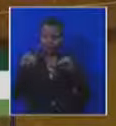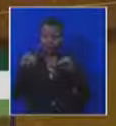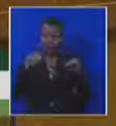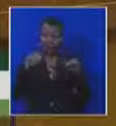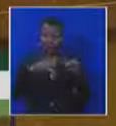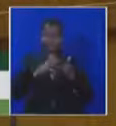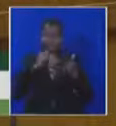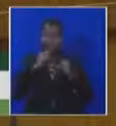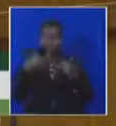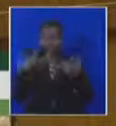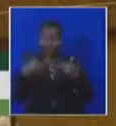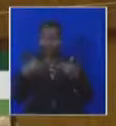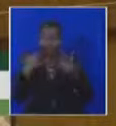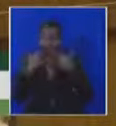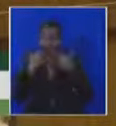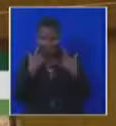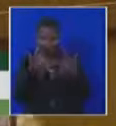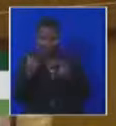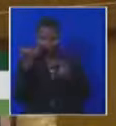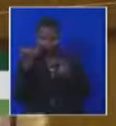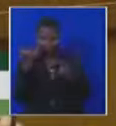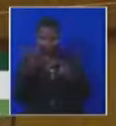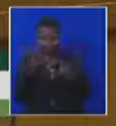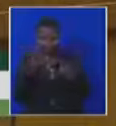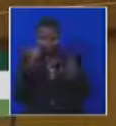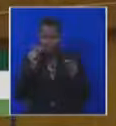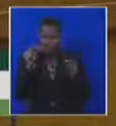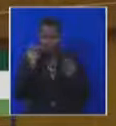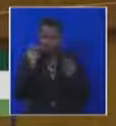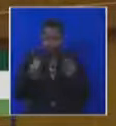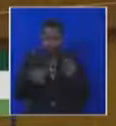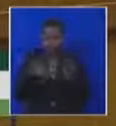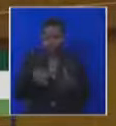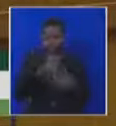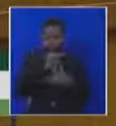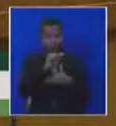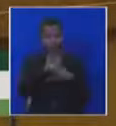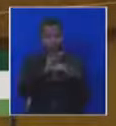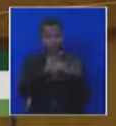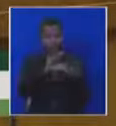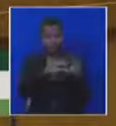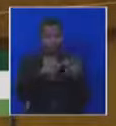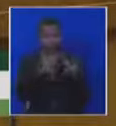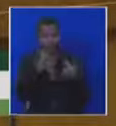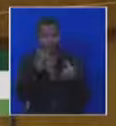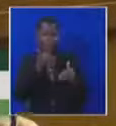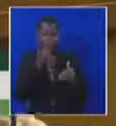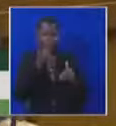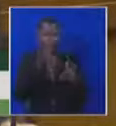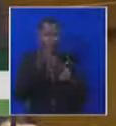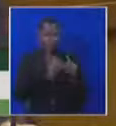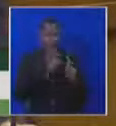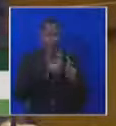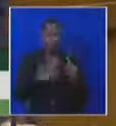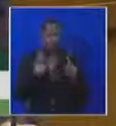-biting bouts of rock, paper and scissors in the ANC caucus room to see who the poor souls were that would have to come